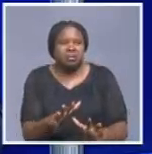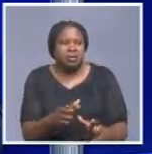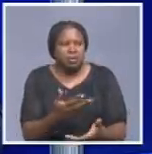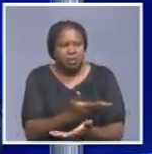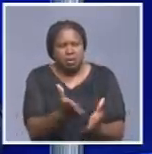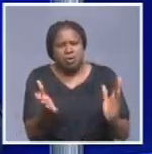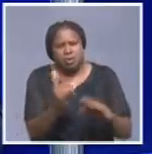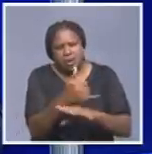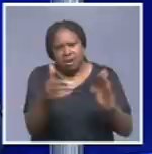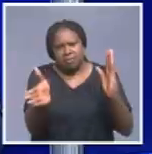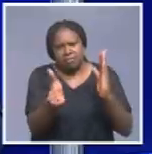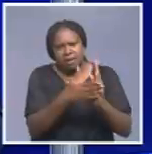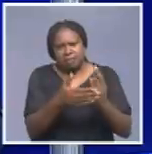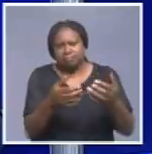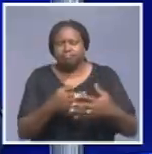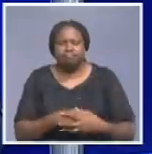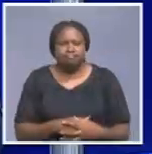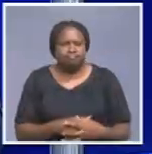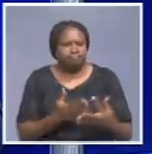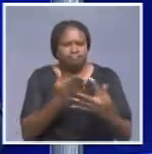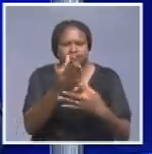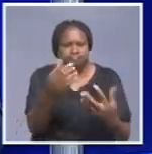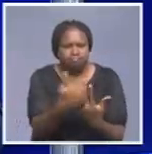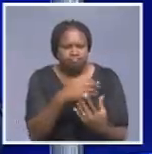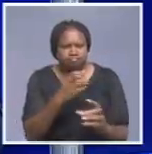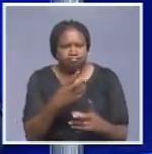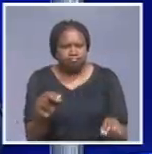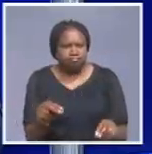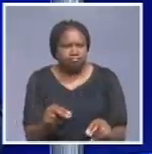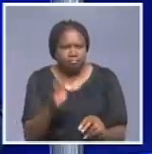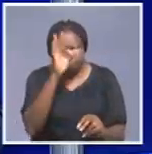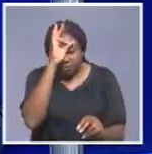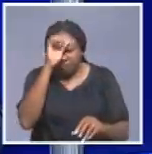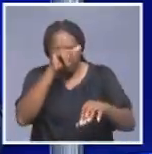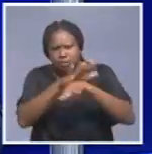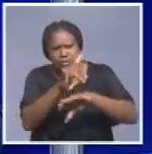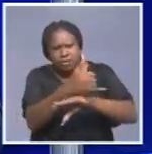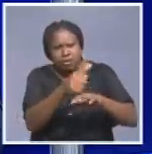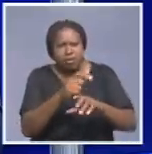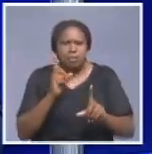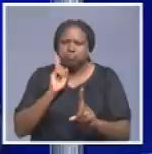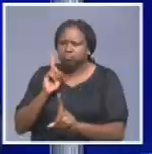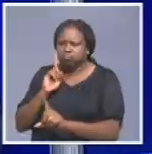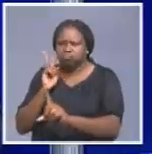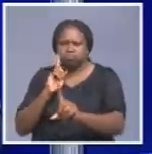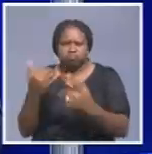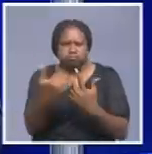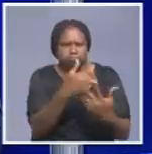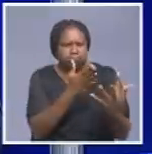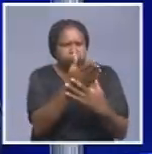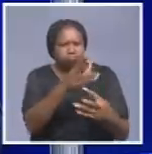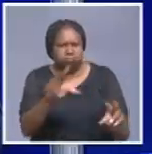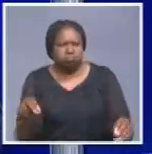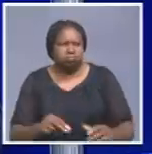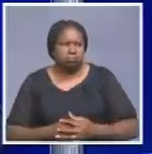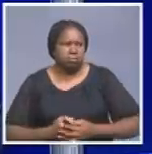establishment was already under lockdown. And the police were dispatched to the place to secure the place so that nobody